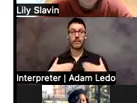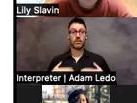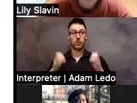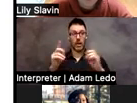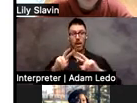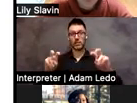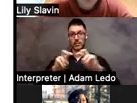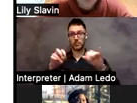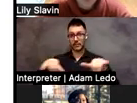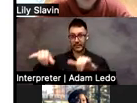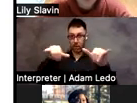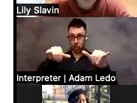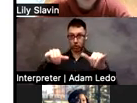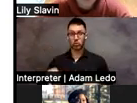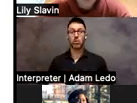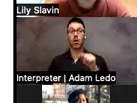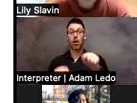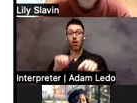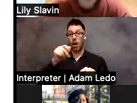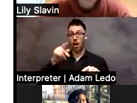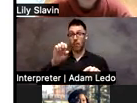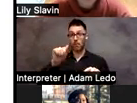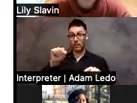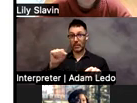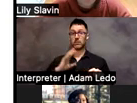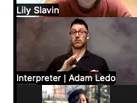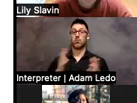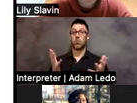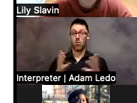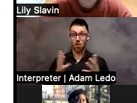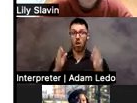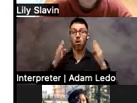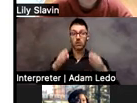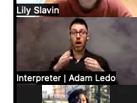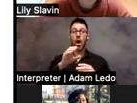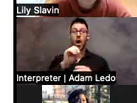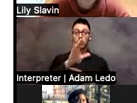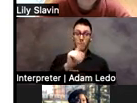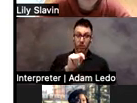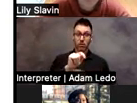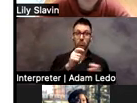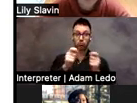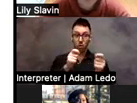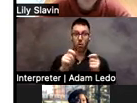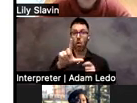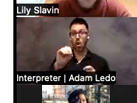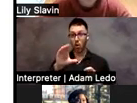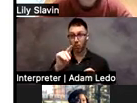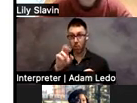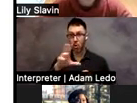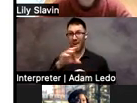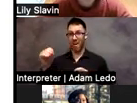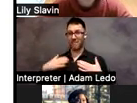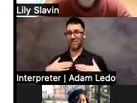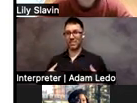And the nice thing about the APES is that it looks at object control, locomotor, and physical fitness. So you could use one